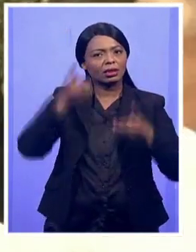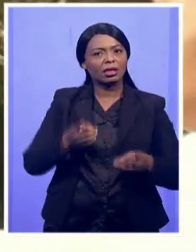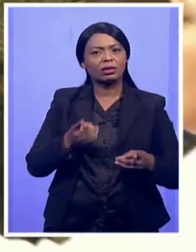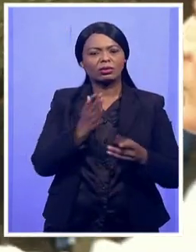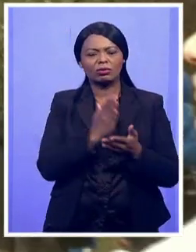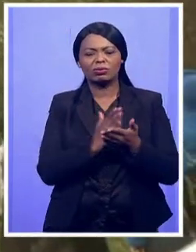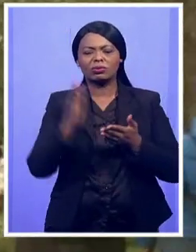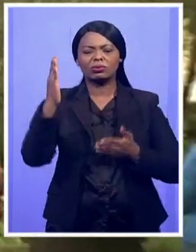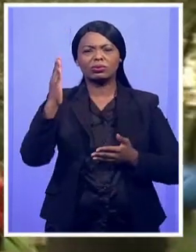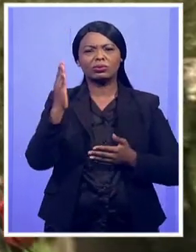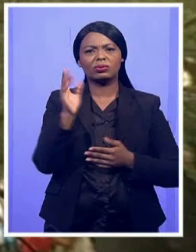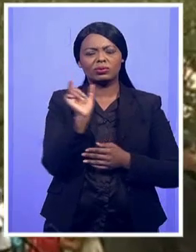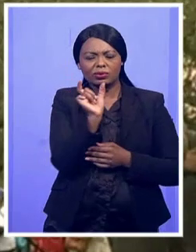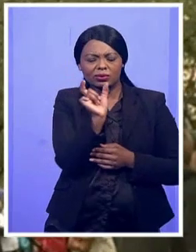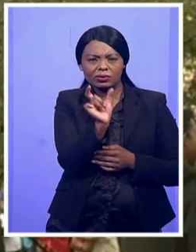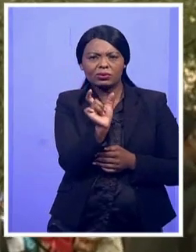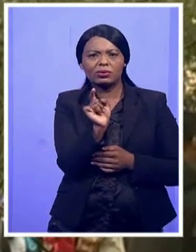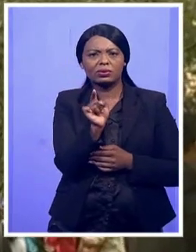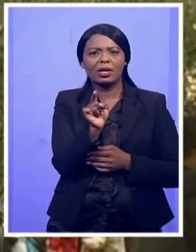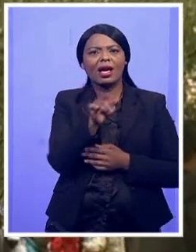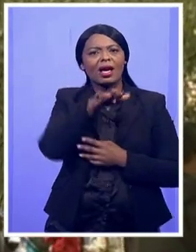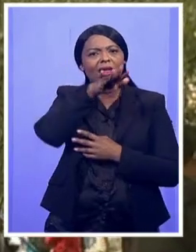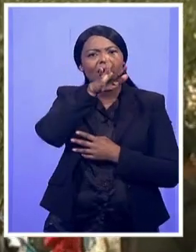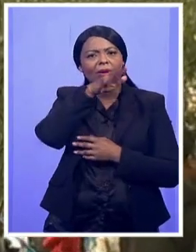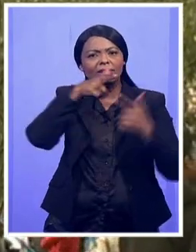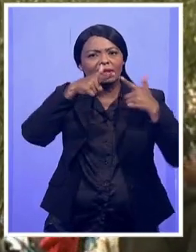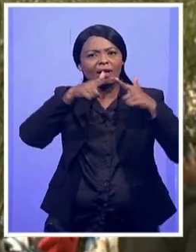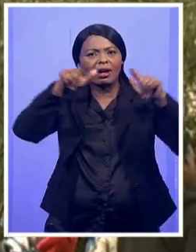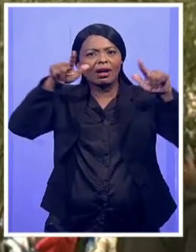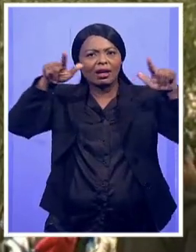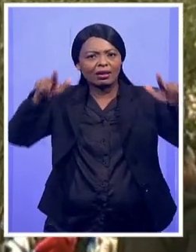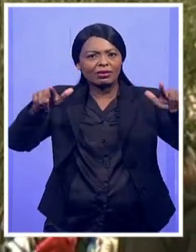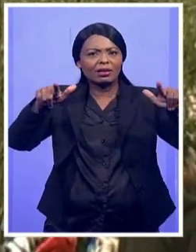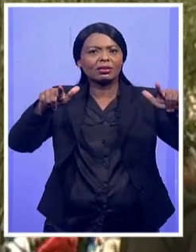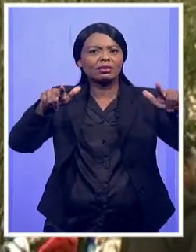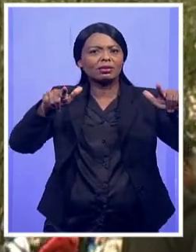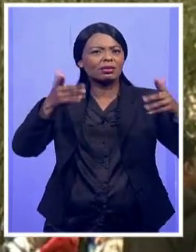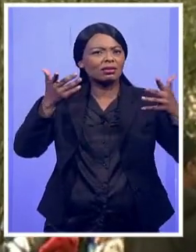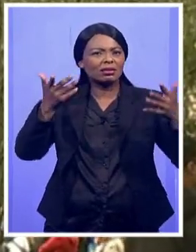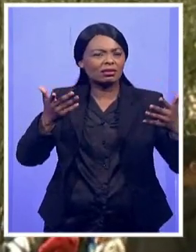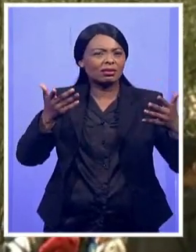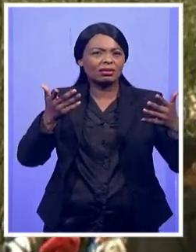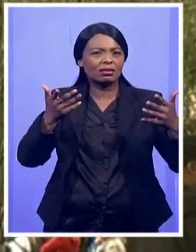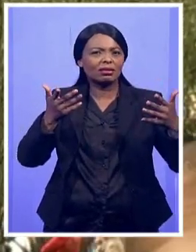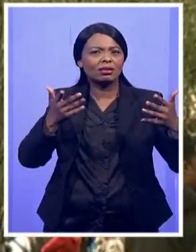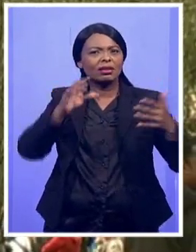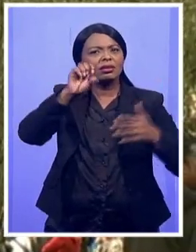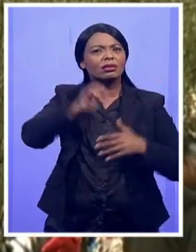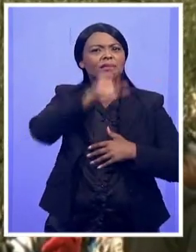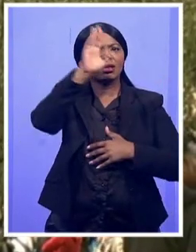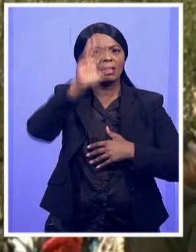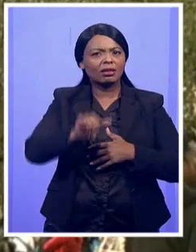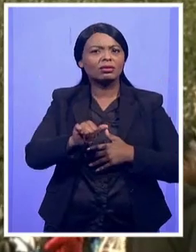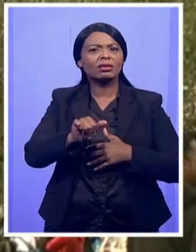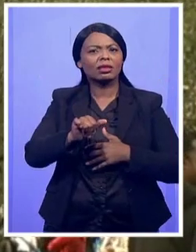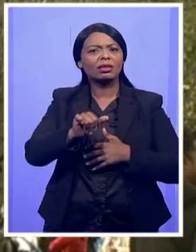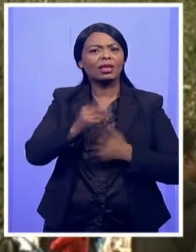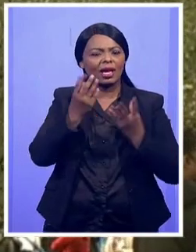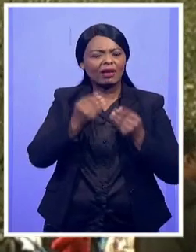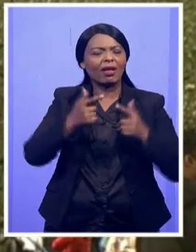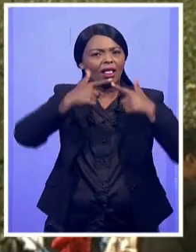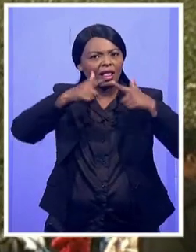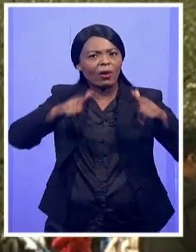the Afrikaans Stahl monument. And in the end, I think what makes South Africa the special place is language diversity. I think it's really part